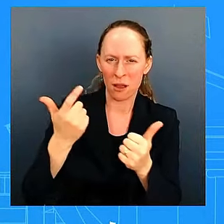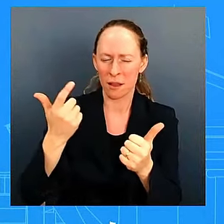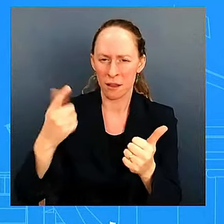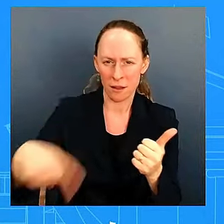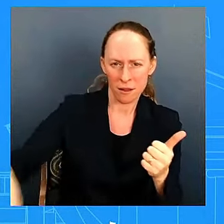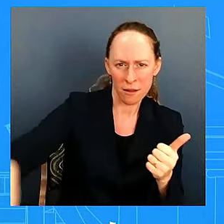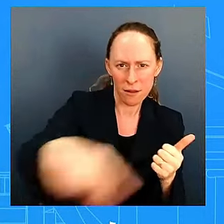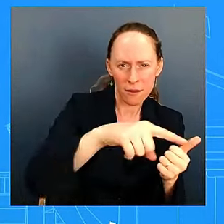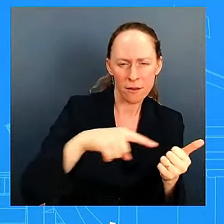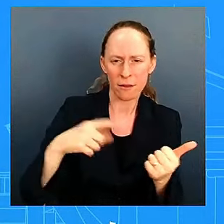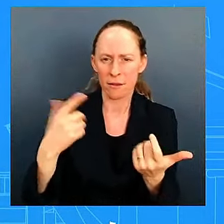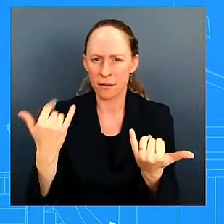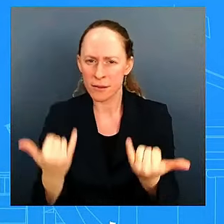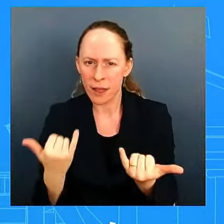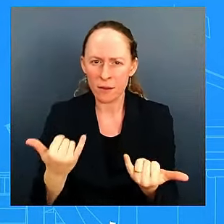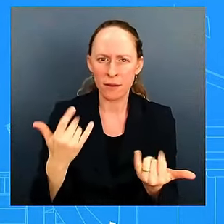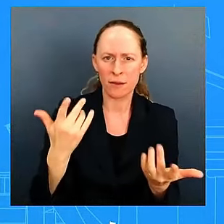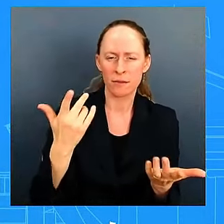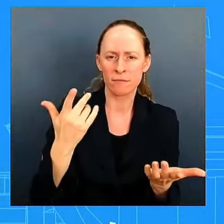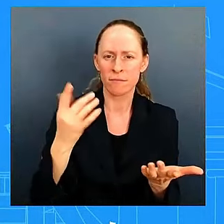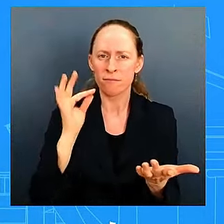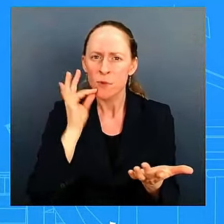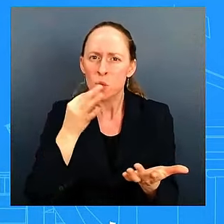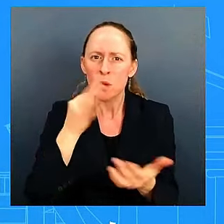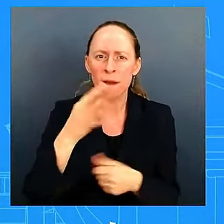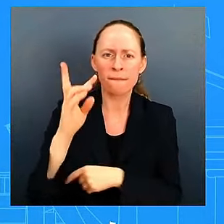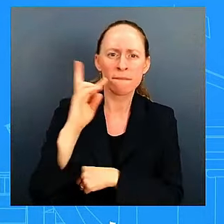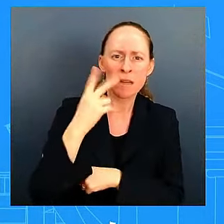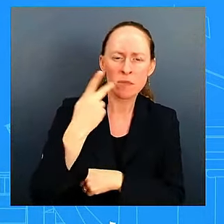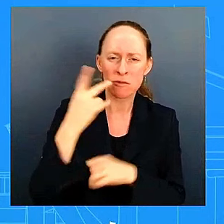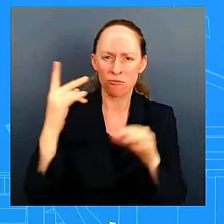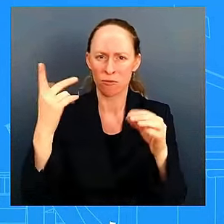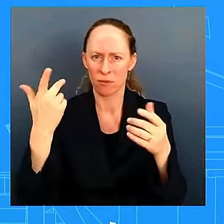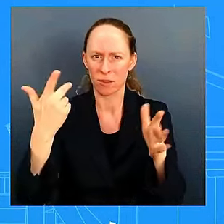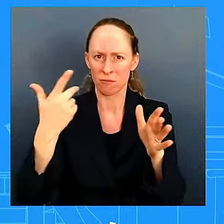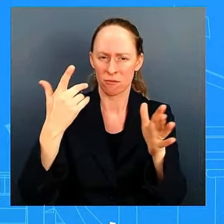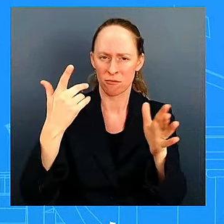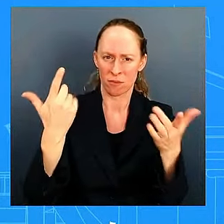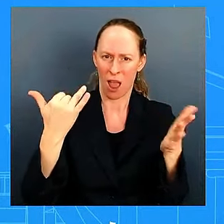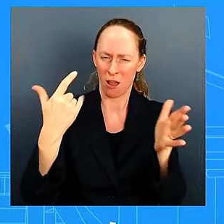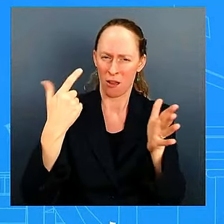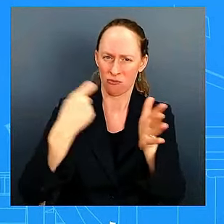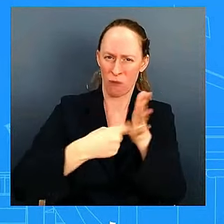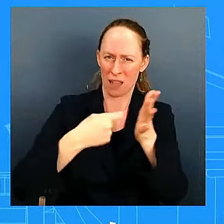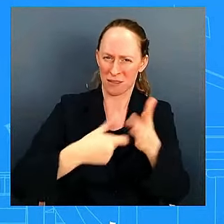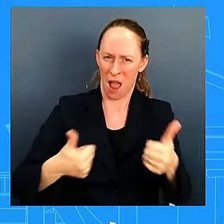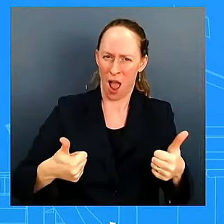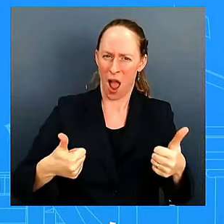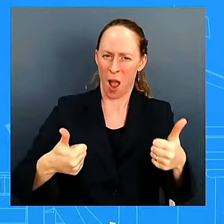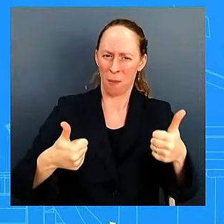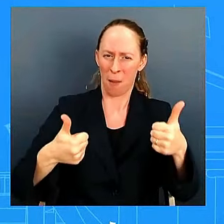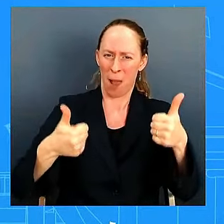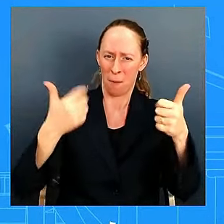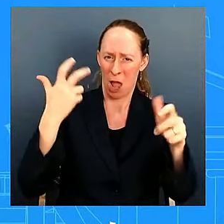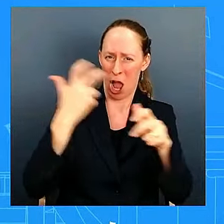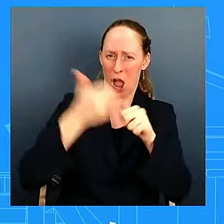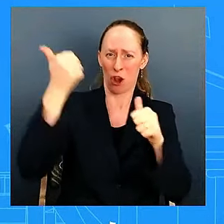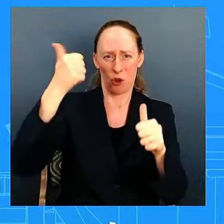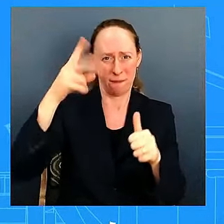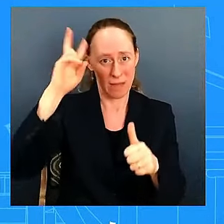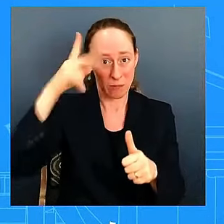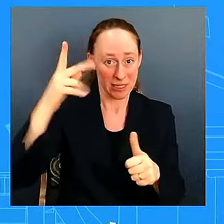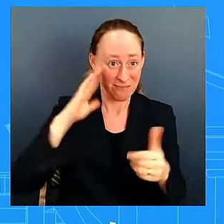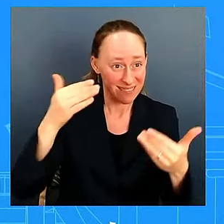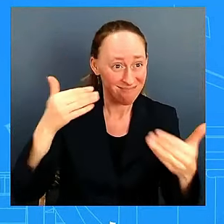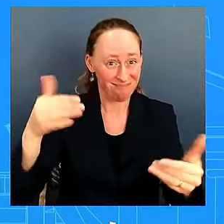we're going to do that is uh when it comes to uh making sure that workers are paid and wages and